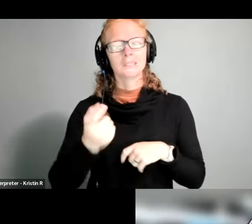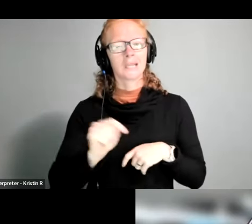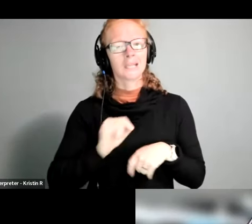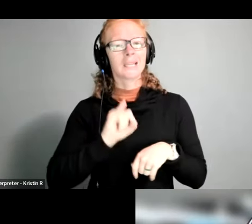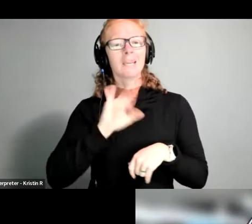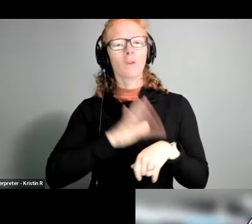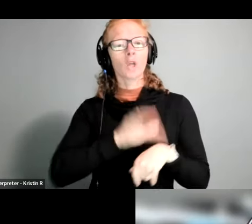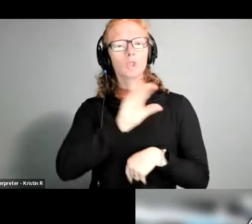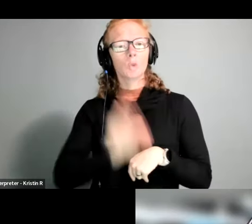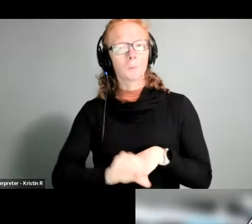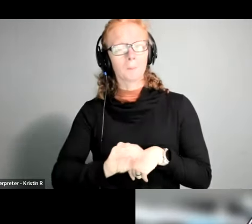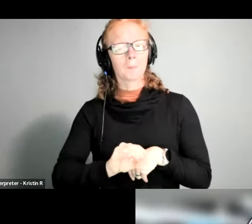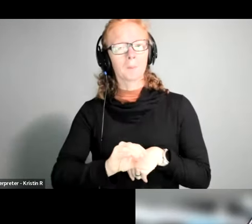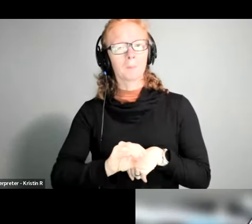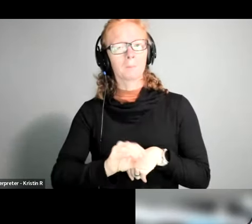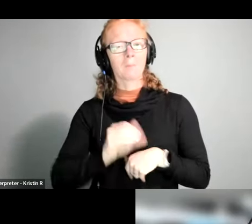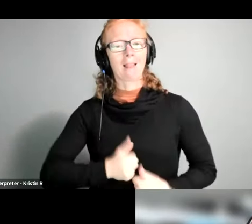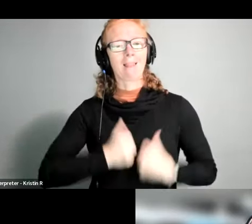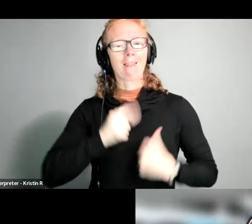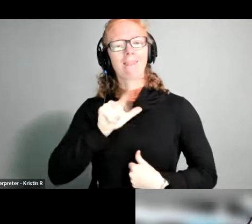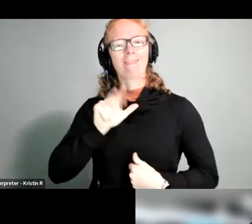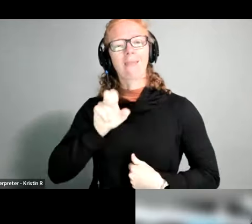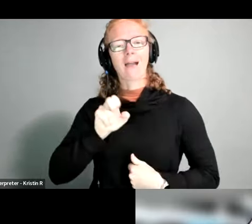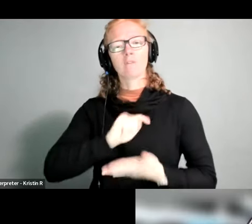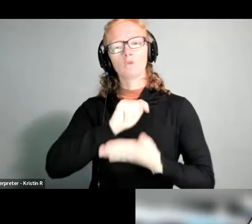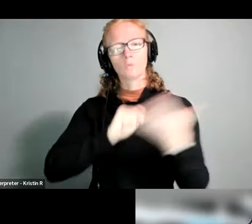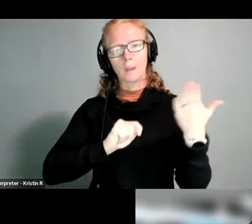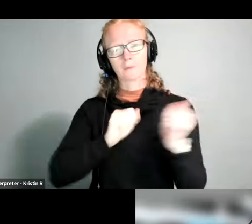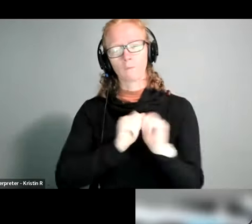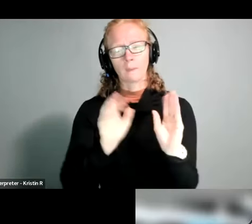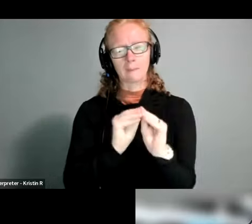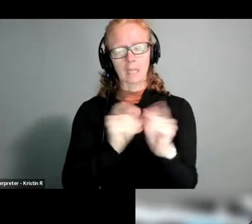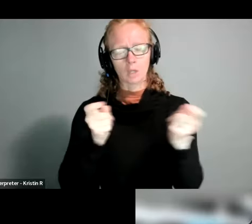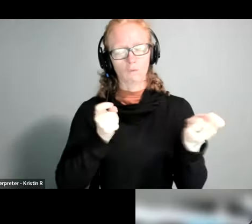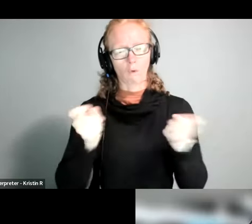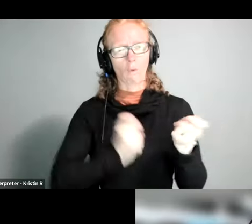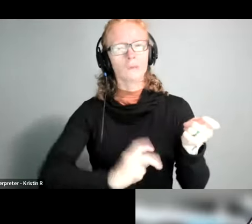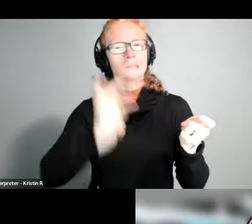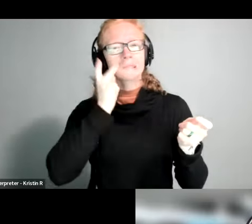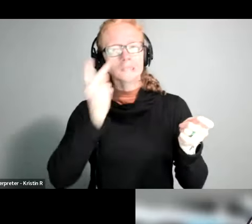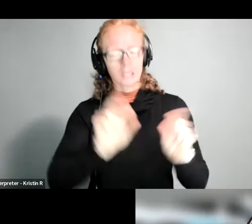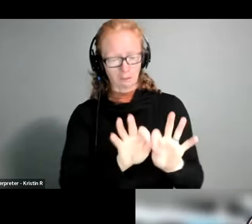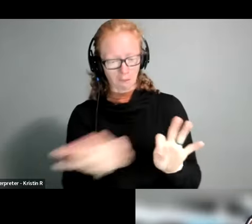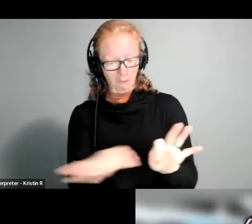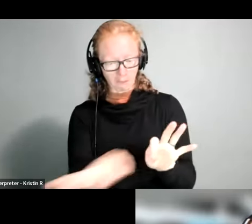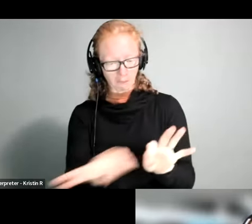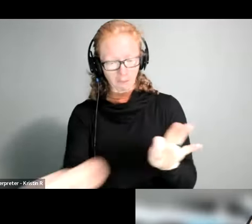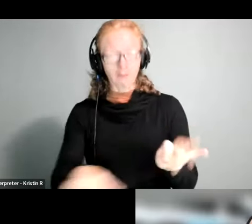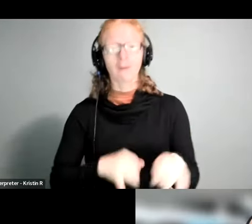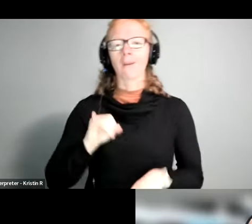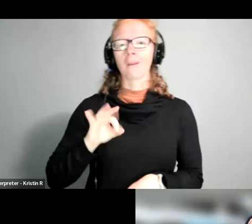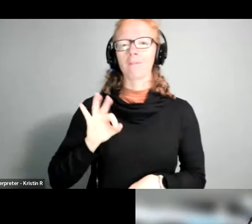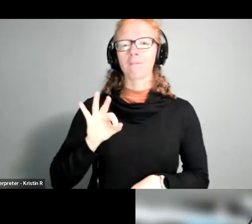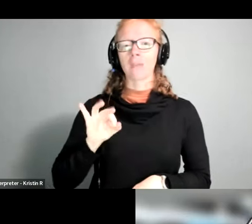click on live transcript in the meeting controls to start viewing closed captioning and if you're on facebook